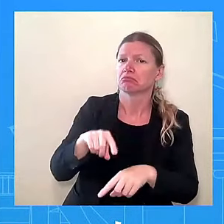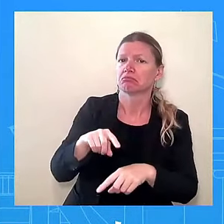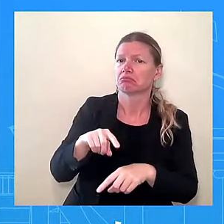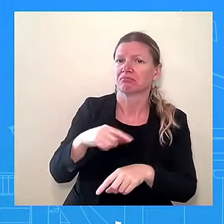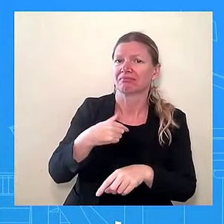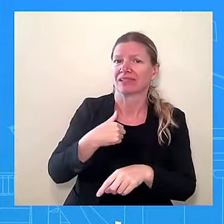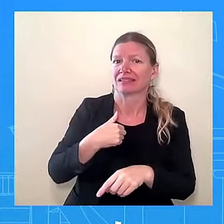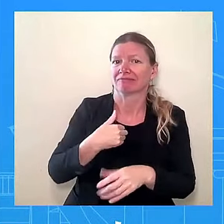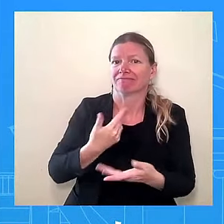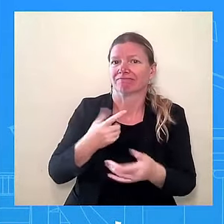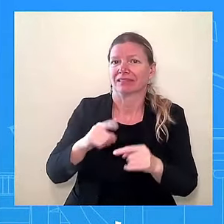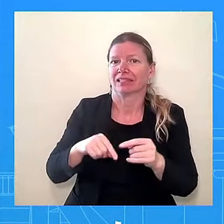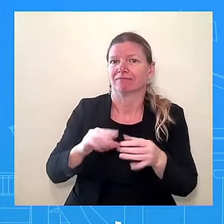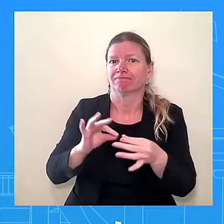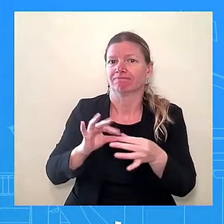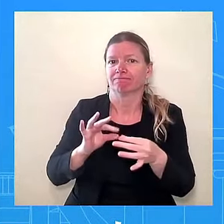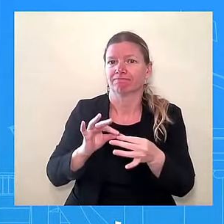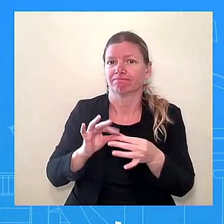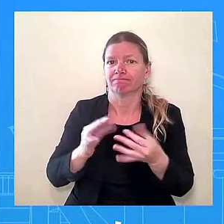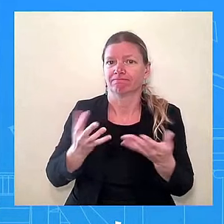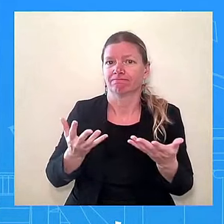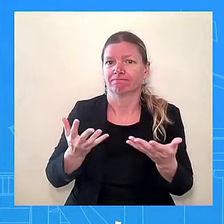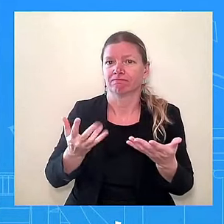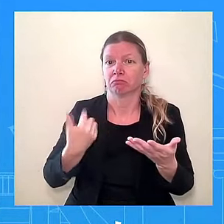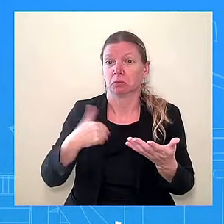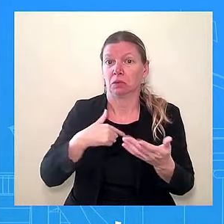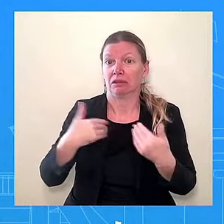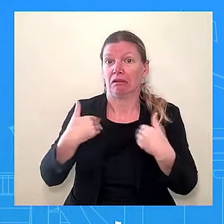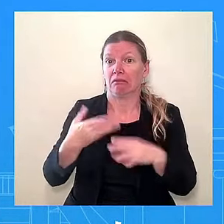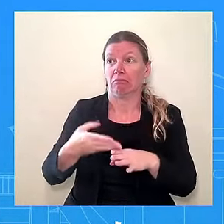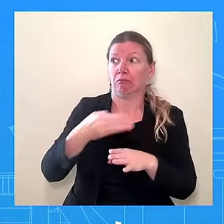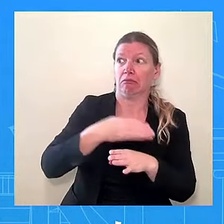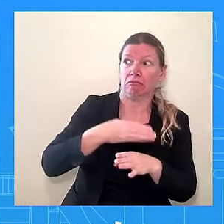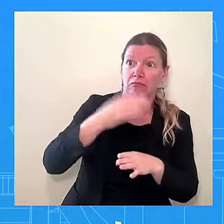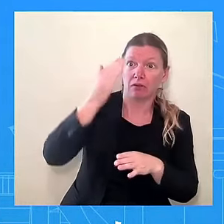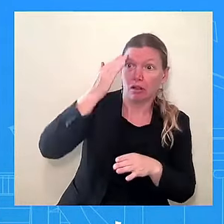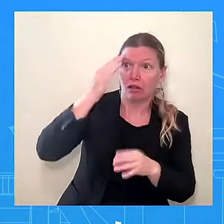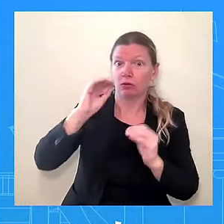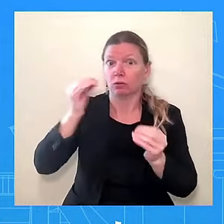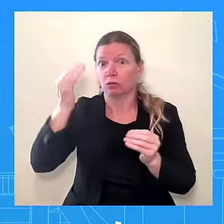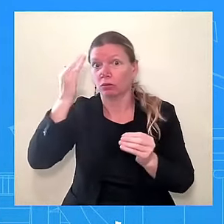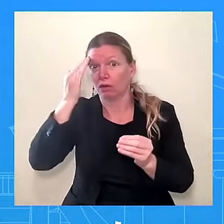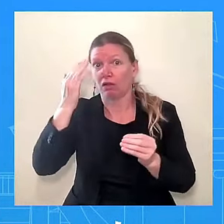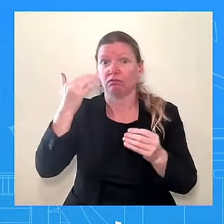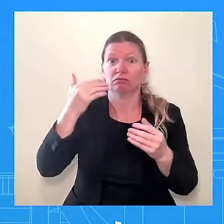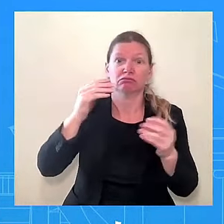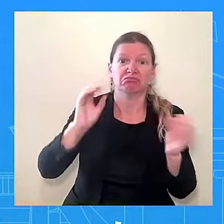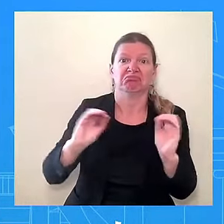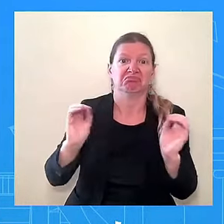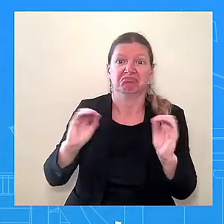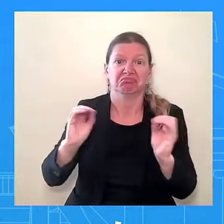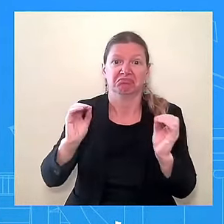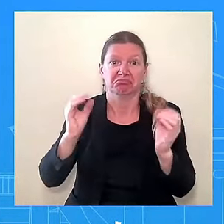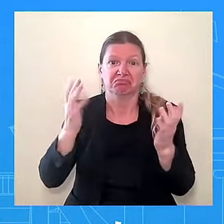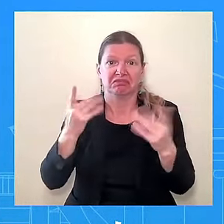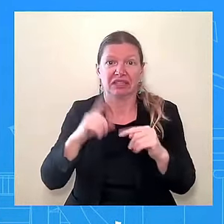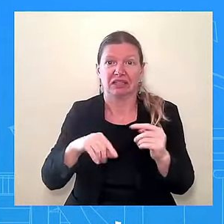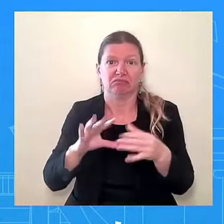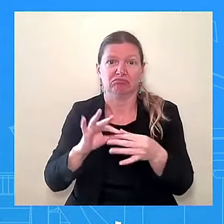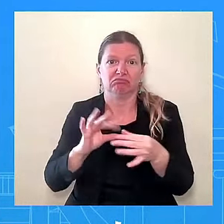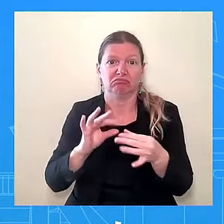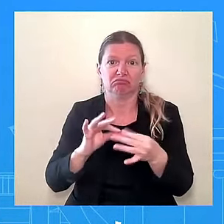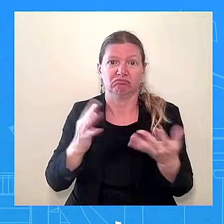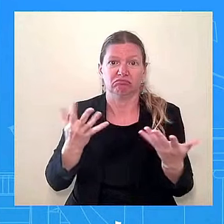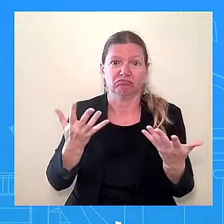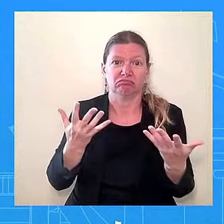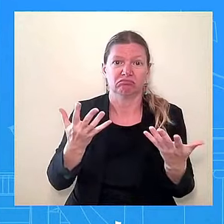no, we had no knowledge. You throw your voice pretty well all the way to the back of the room. You just need a puppet. Let me